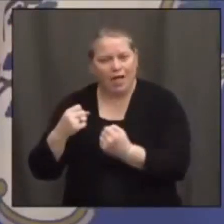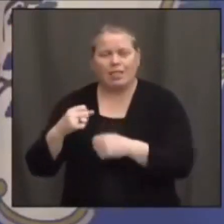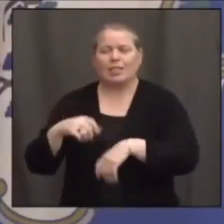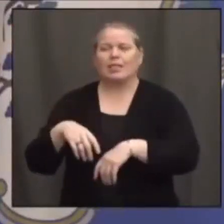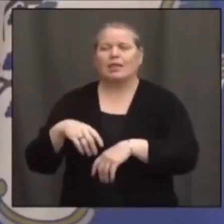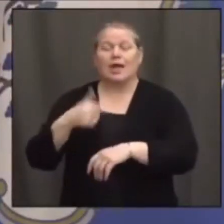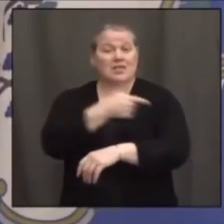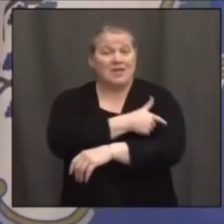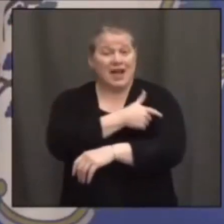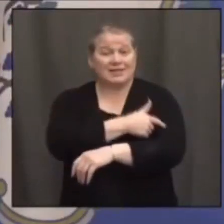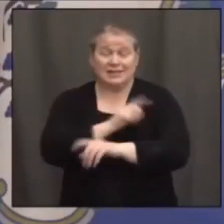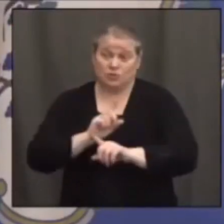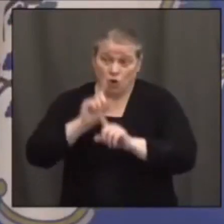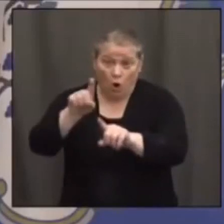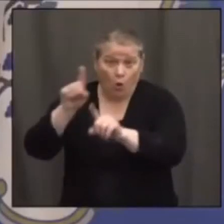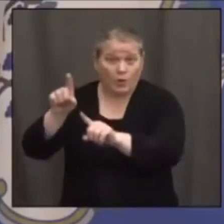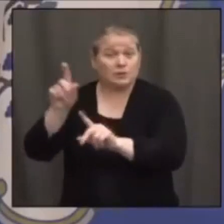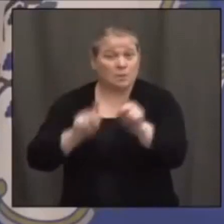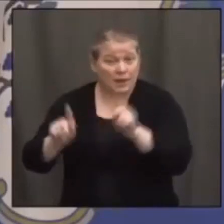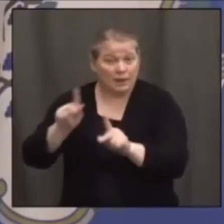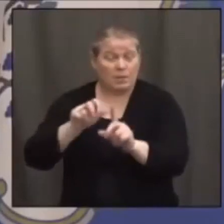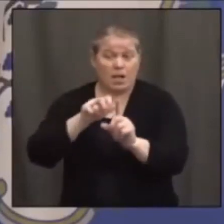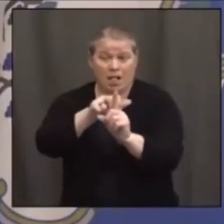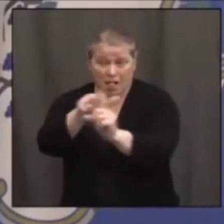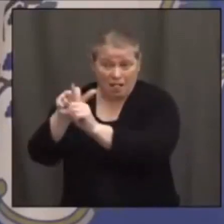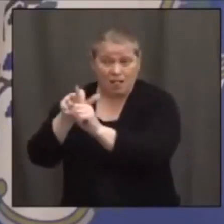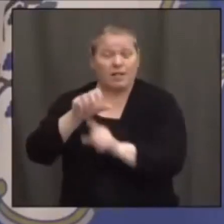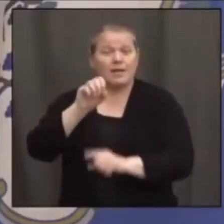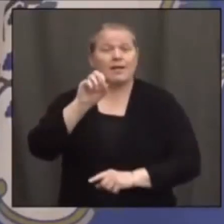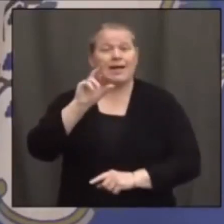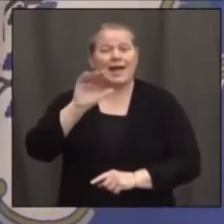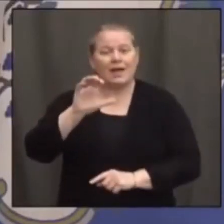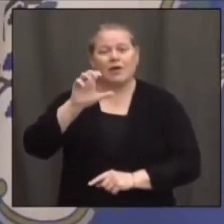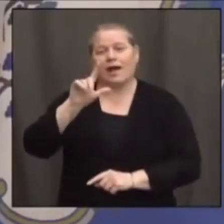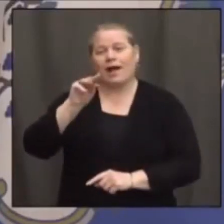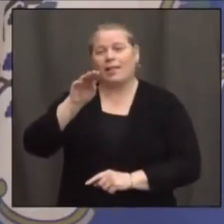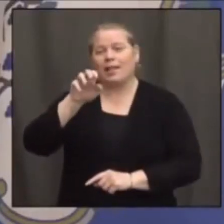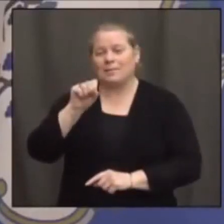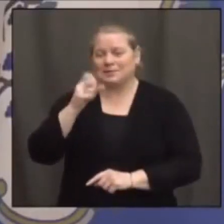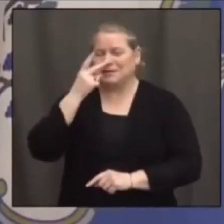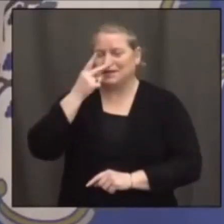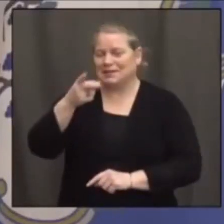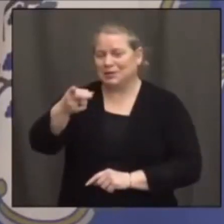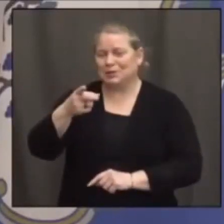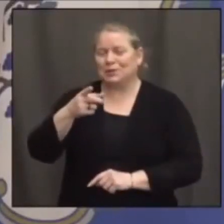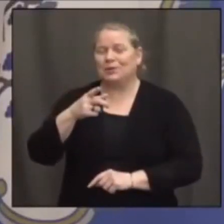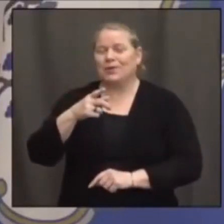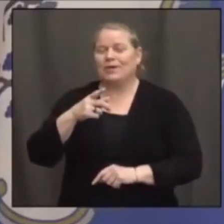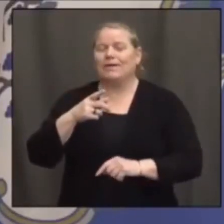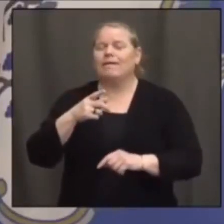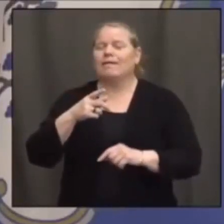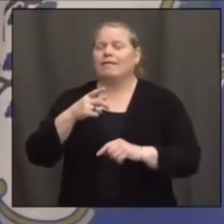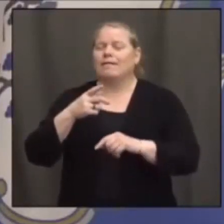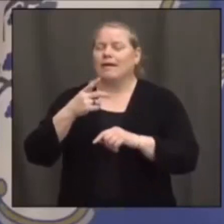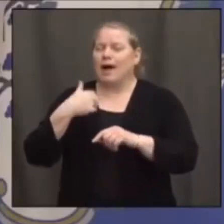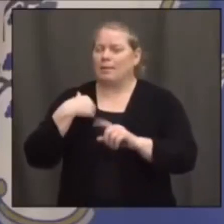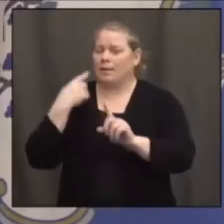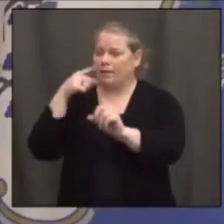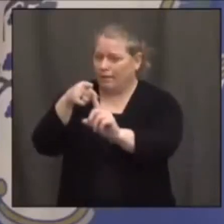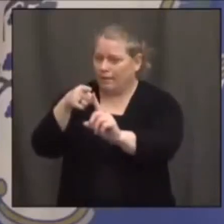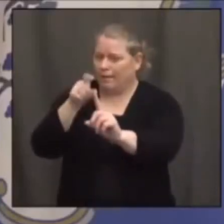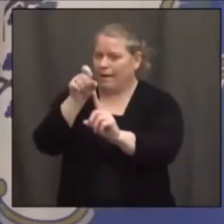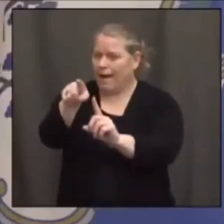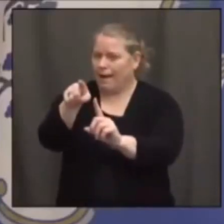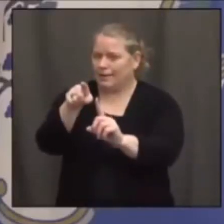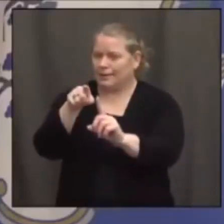vaccine to people and getting it done. And, hey, Eric Clemmings, I see you there on the Zoom screen. I'm going to put you on the spot. We're a little bit